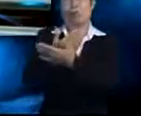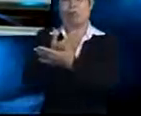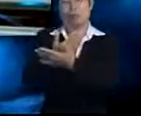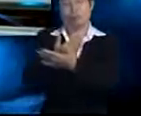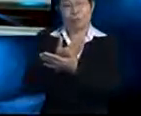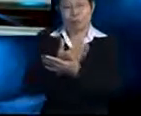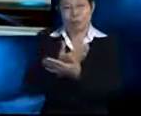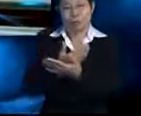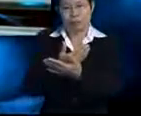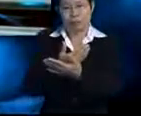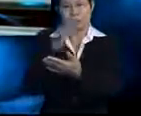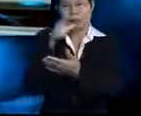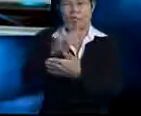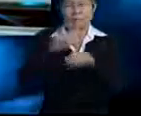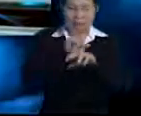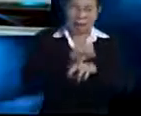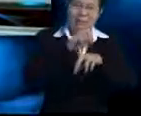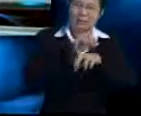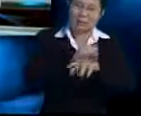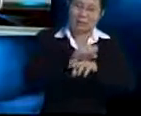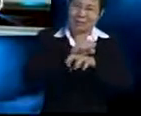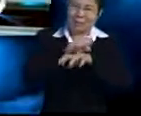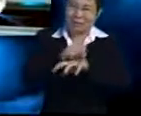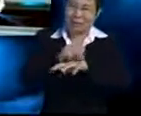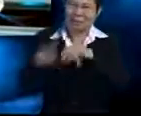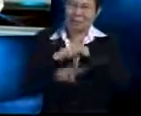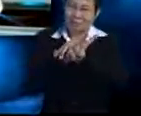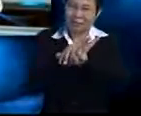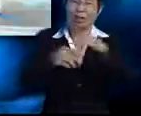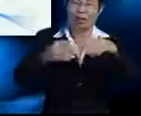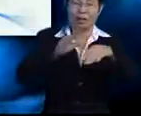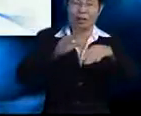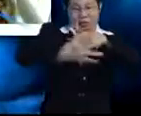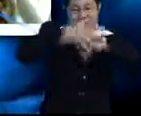Crustaceans like the snails have exoskeleton called the shell.